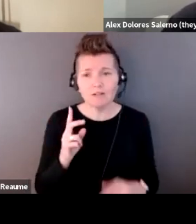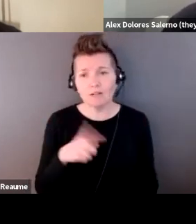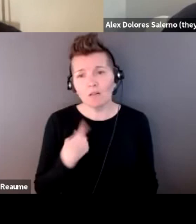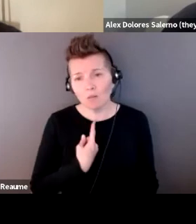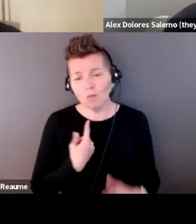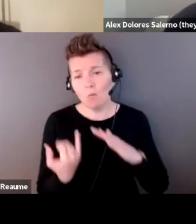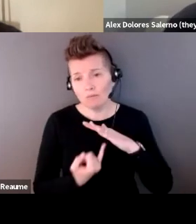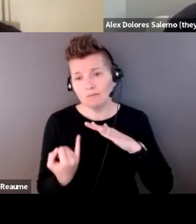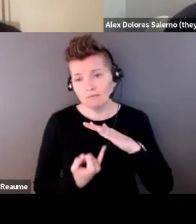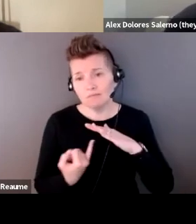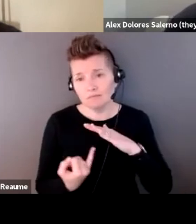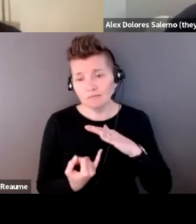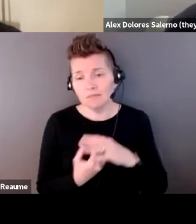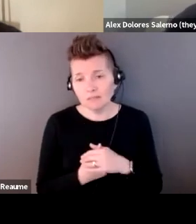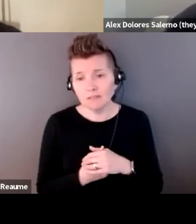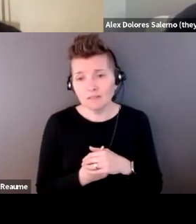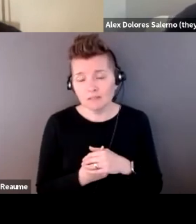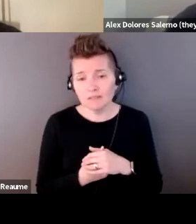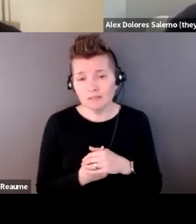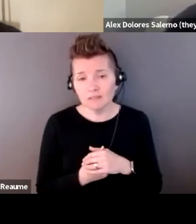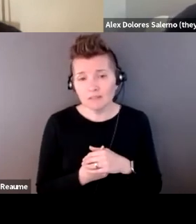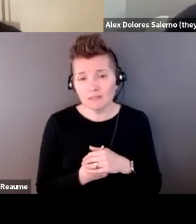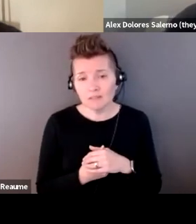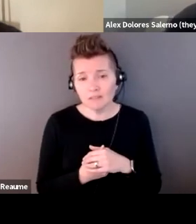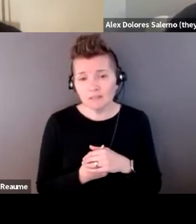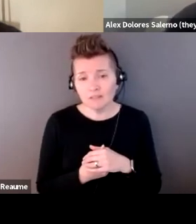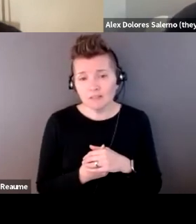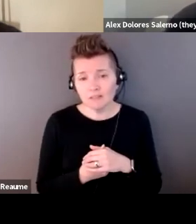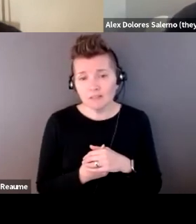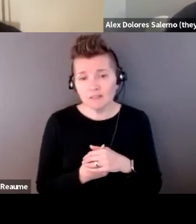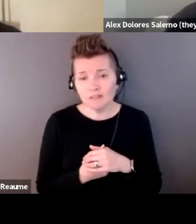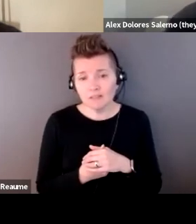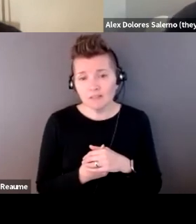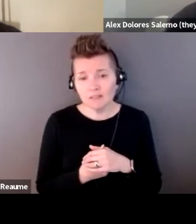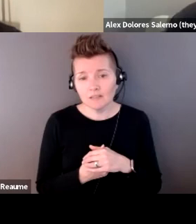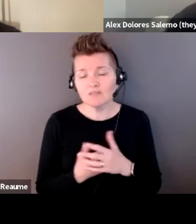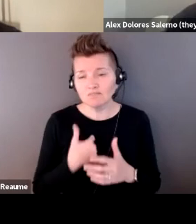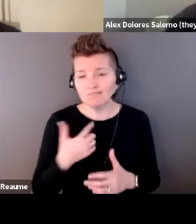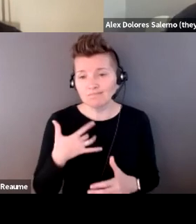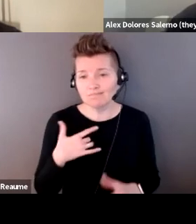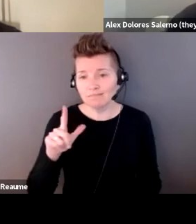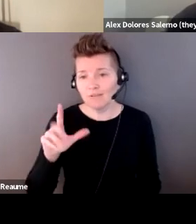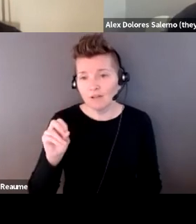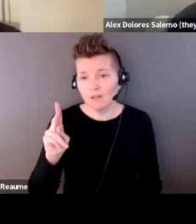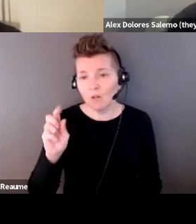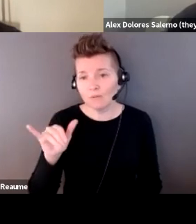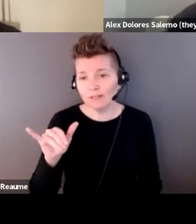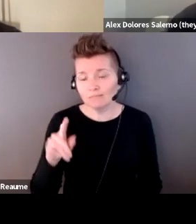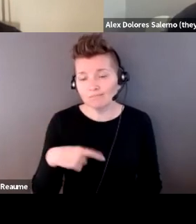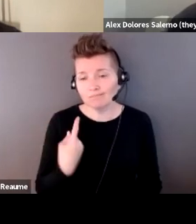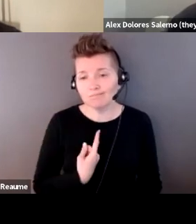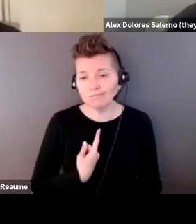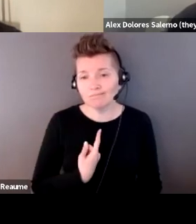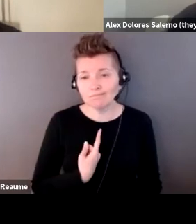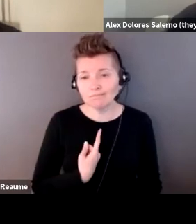the biggest impact for me is just how lonely it's been and I think that I really resonate with Ezra's